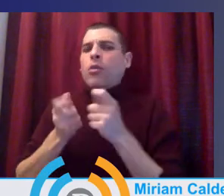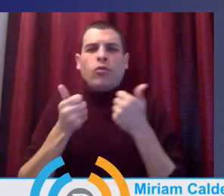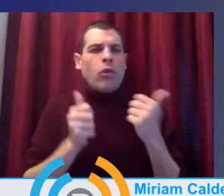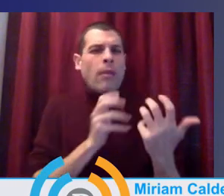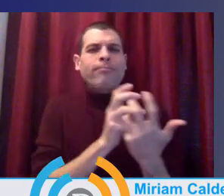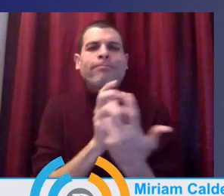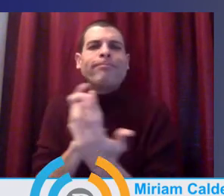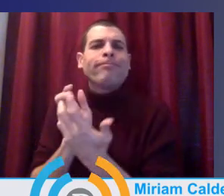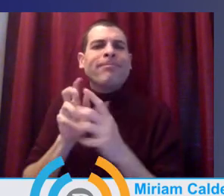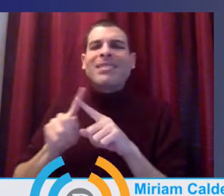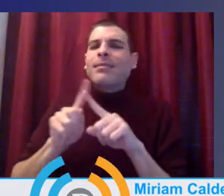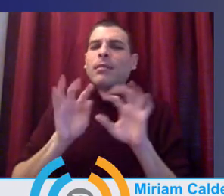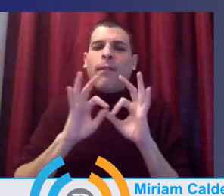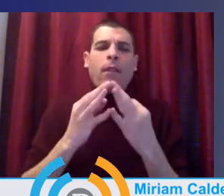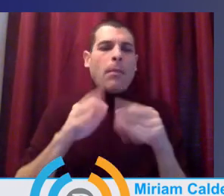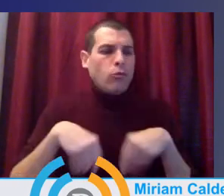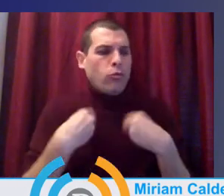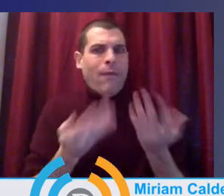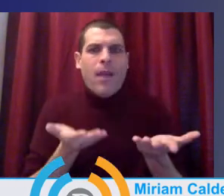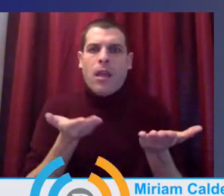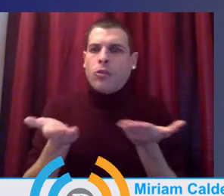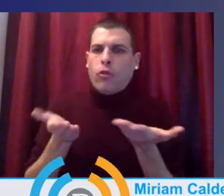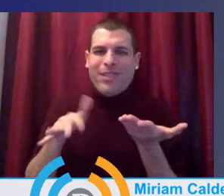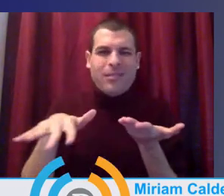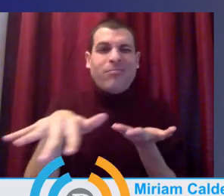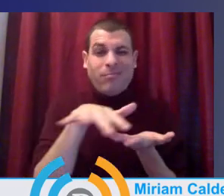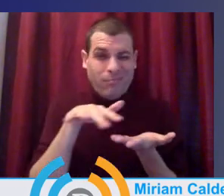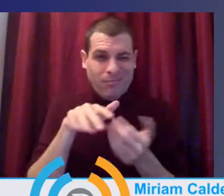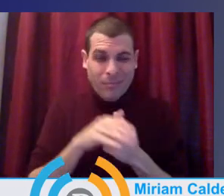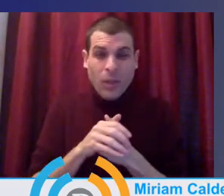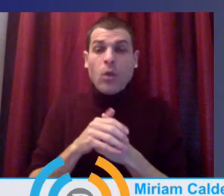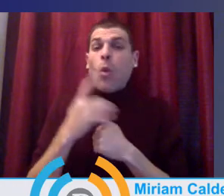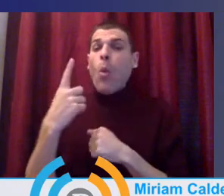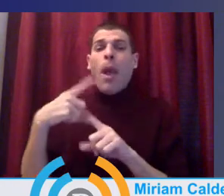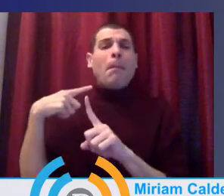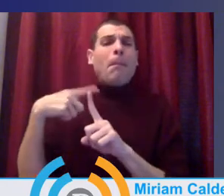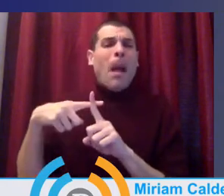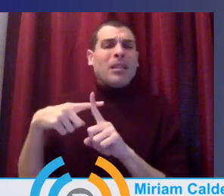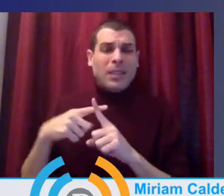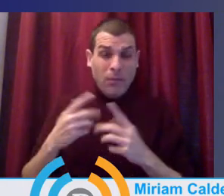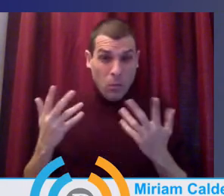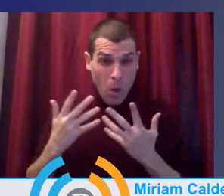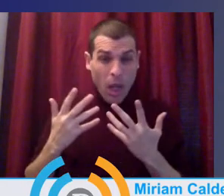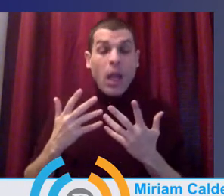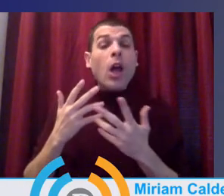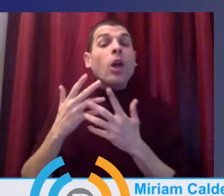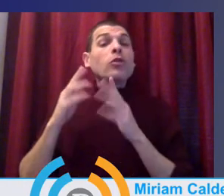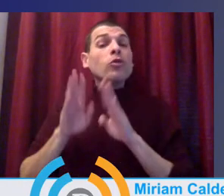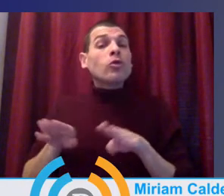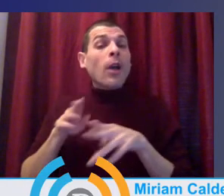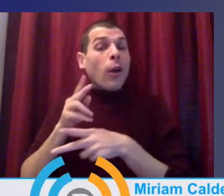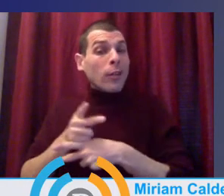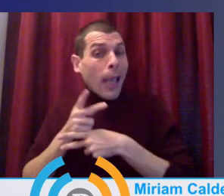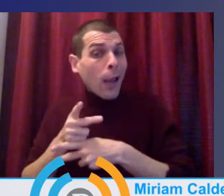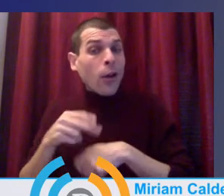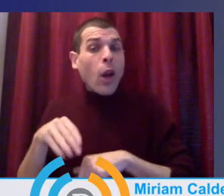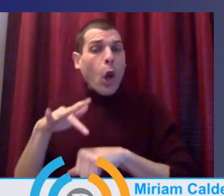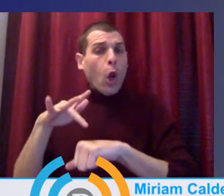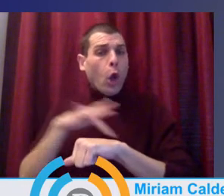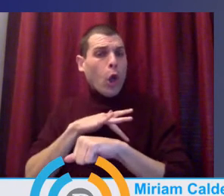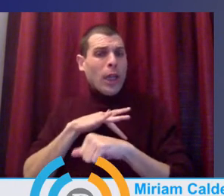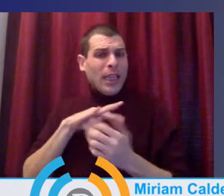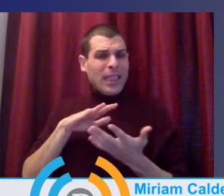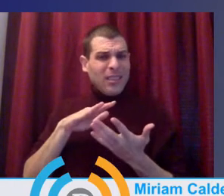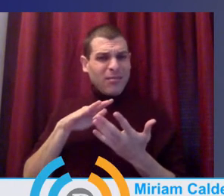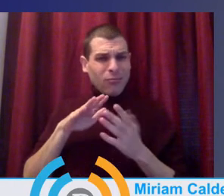families. I think the bright spot for me in conclusion is that I feel that childcare and early learning has been recognized as essential. I think